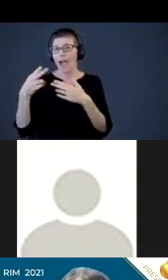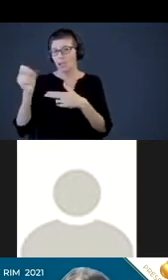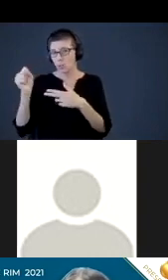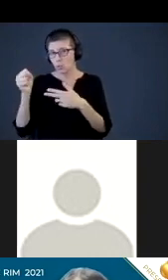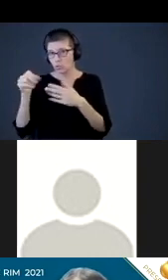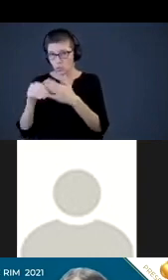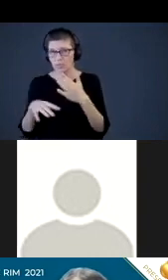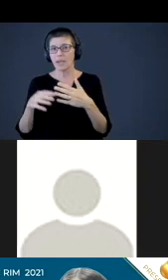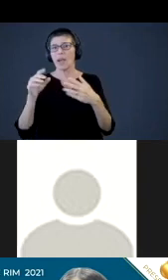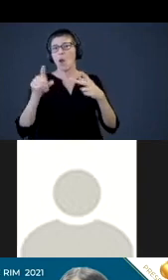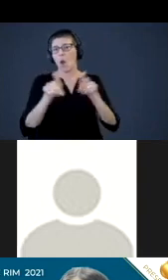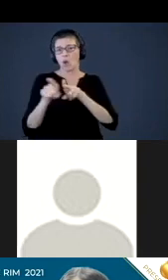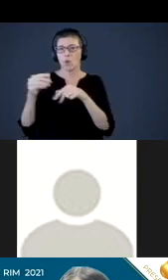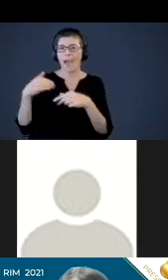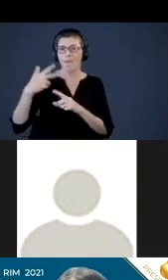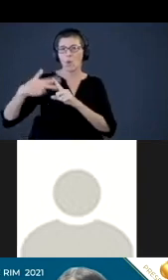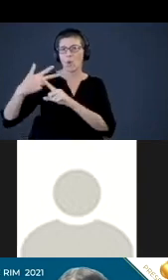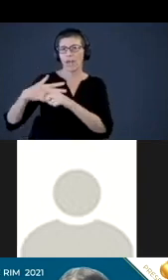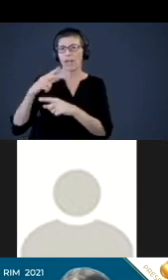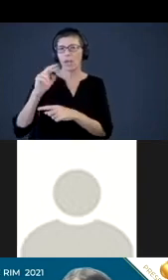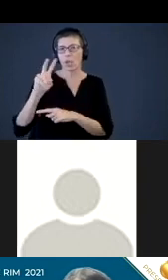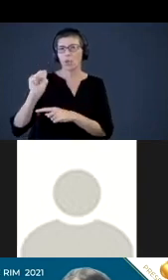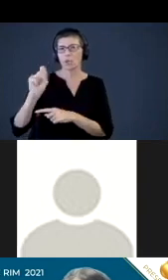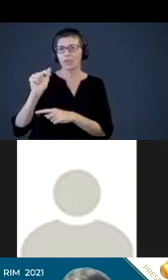quarterly newsletters. Next slide.